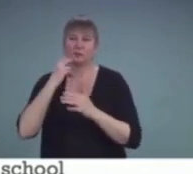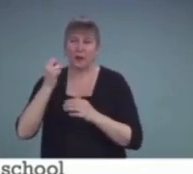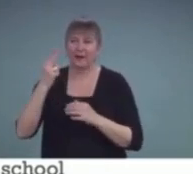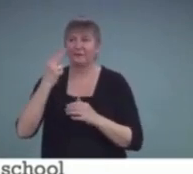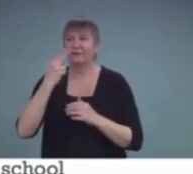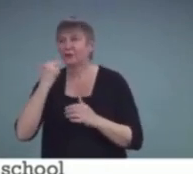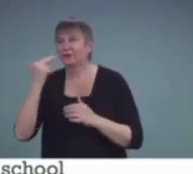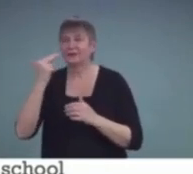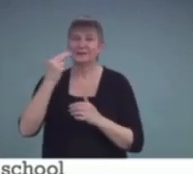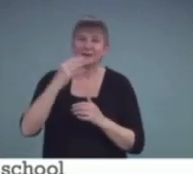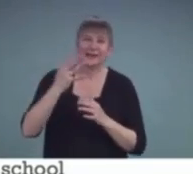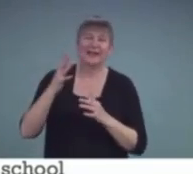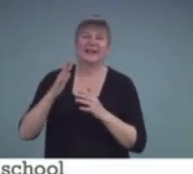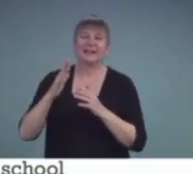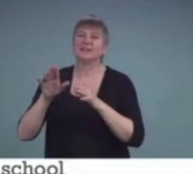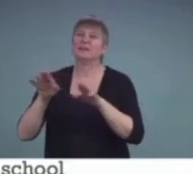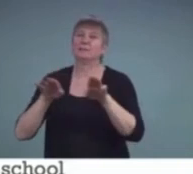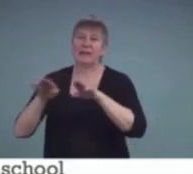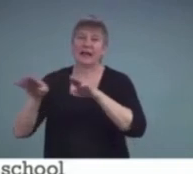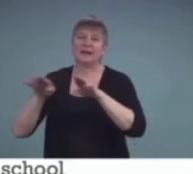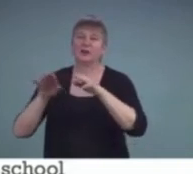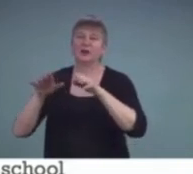performance really spiraled.